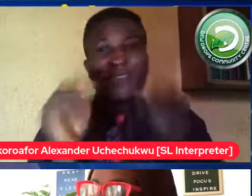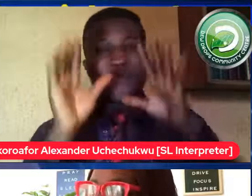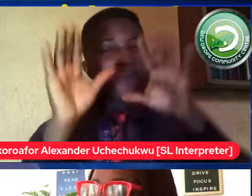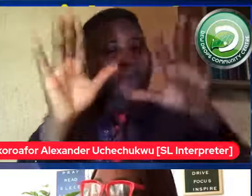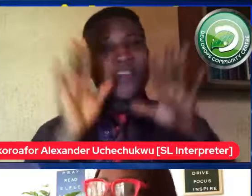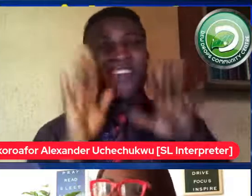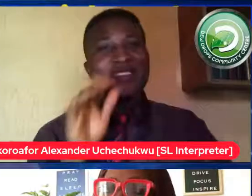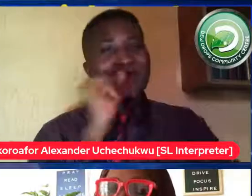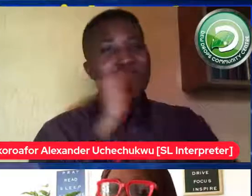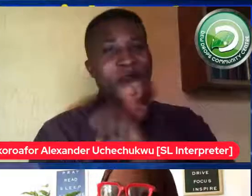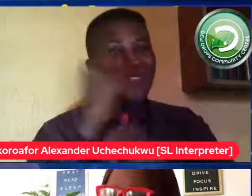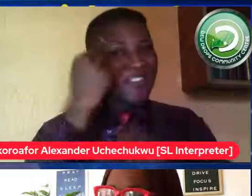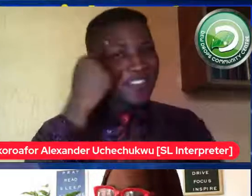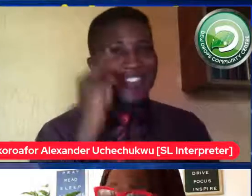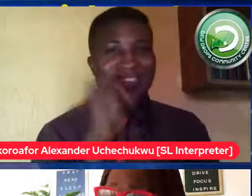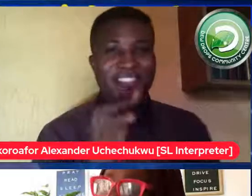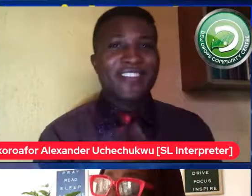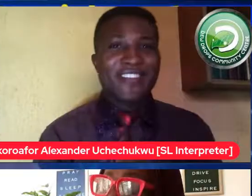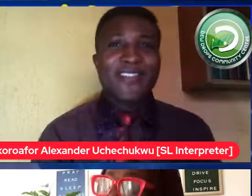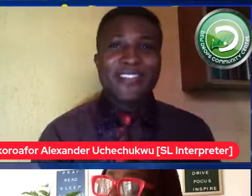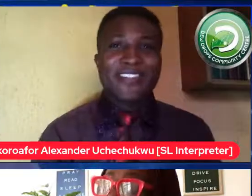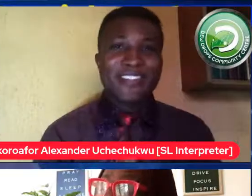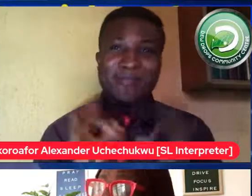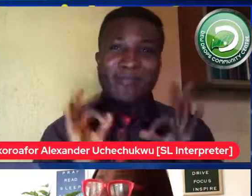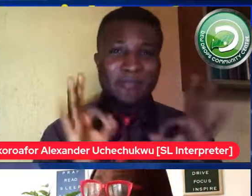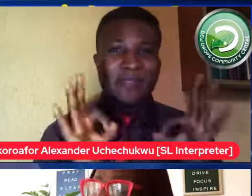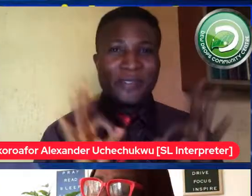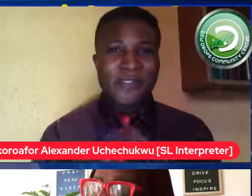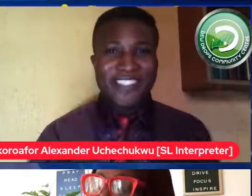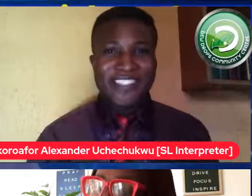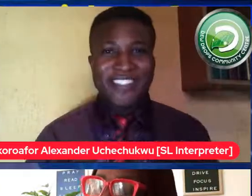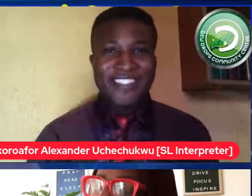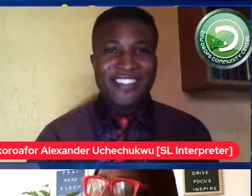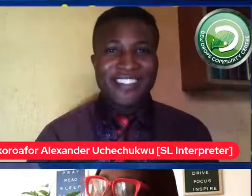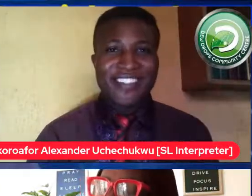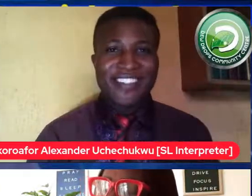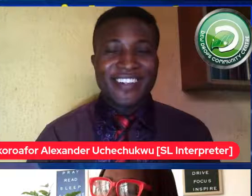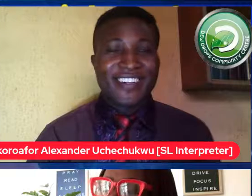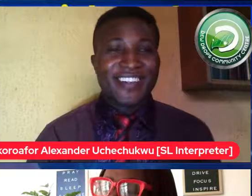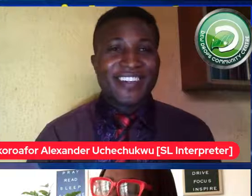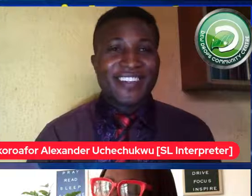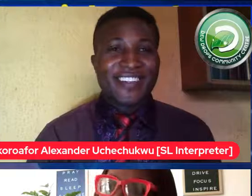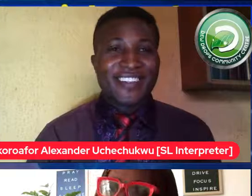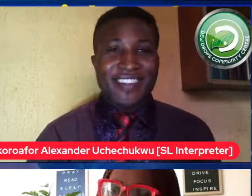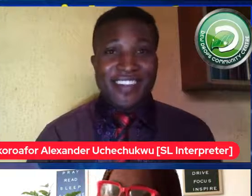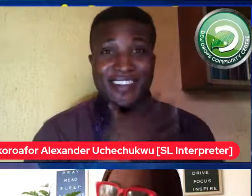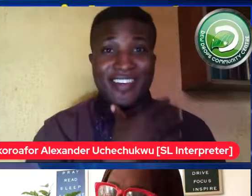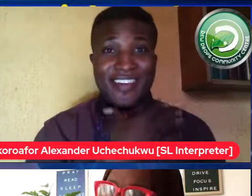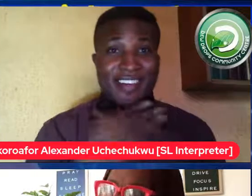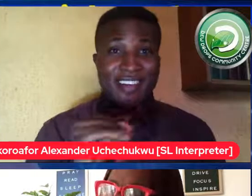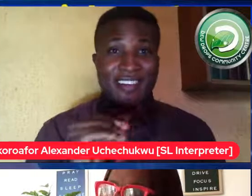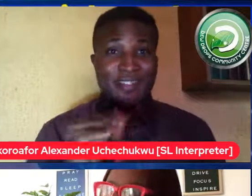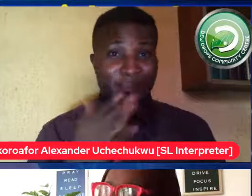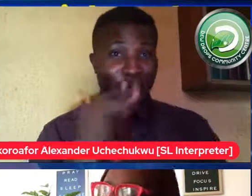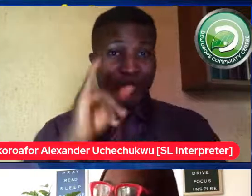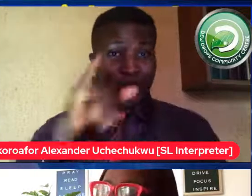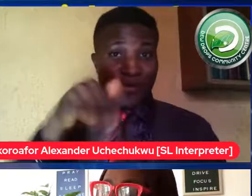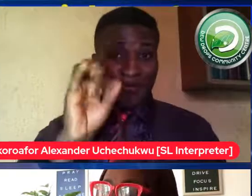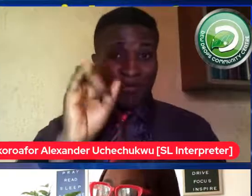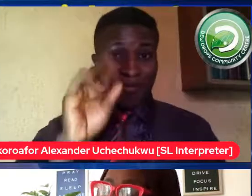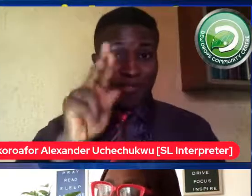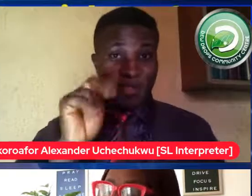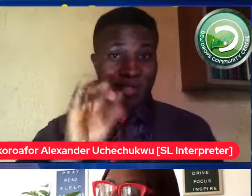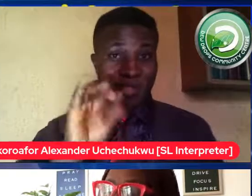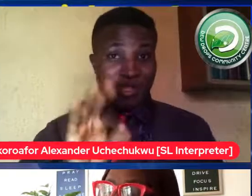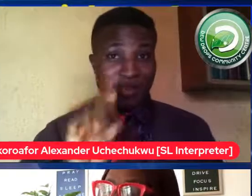excellent yes yes and we put Jennifer I like the fact that she definitely knows her onions in terms of